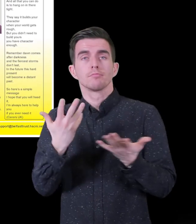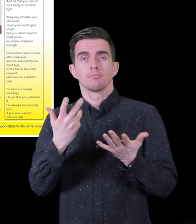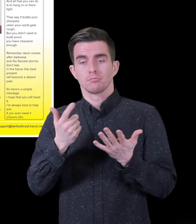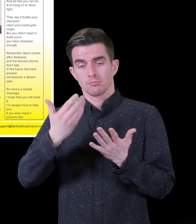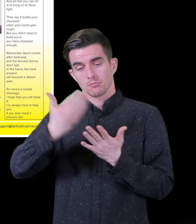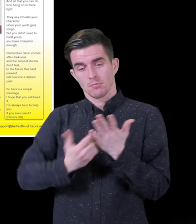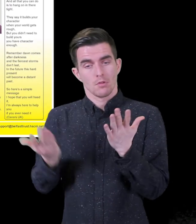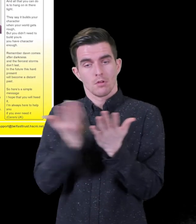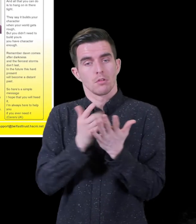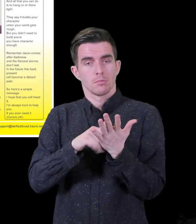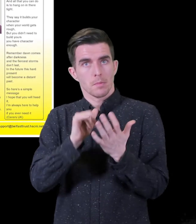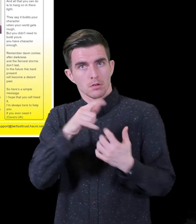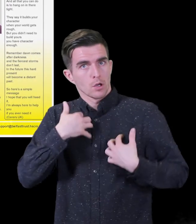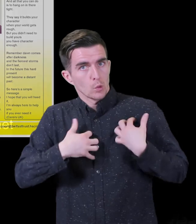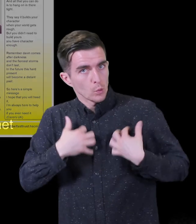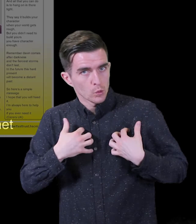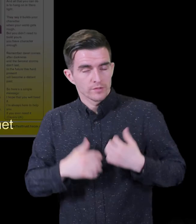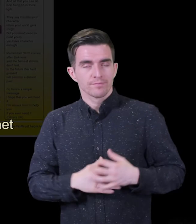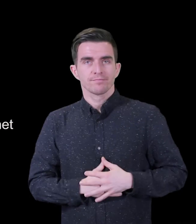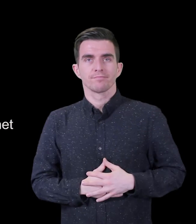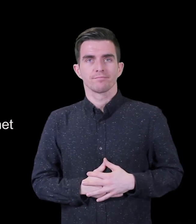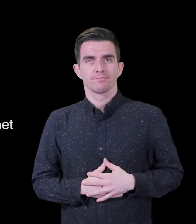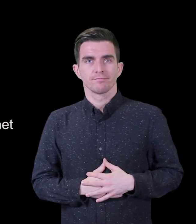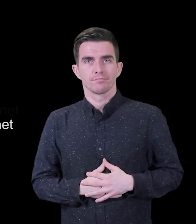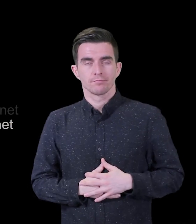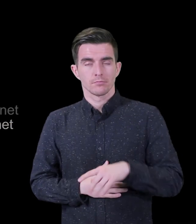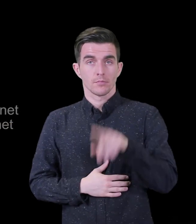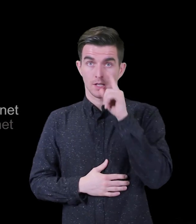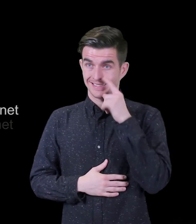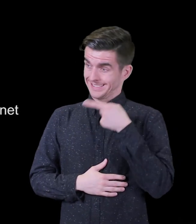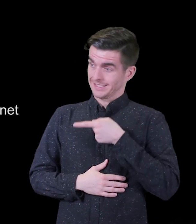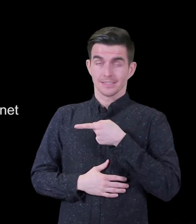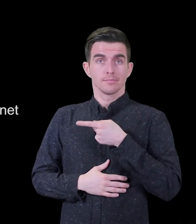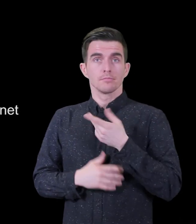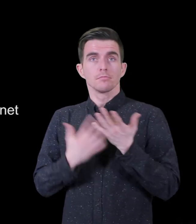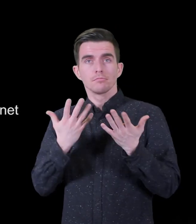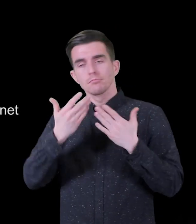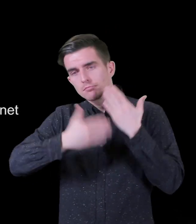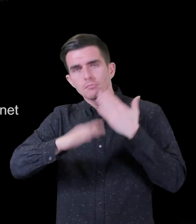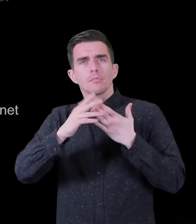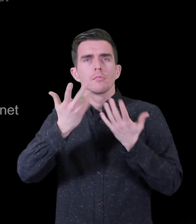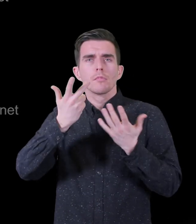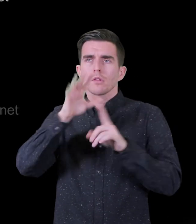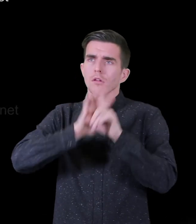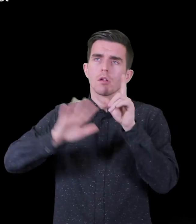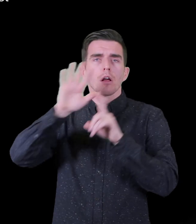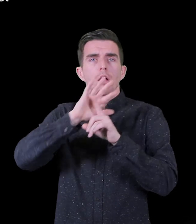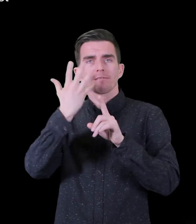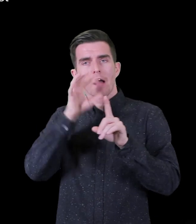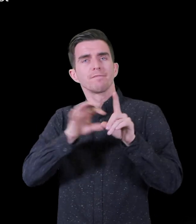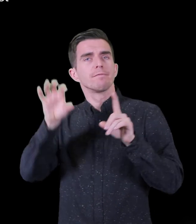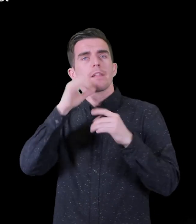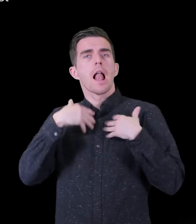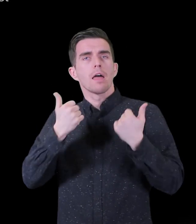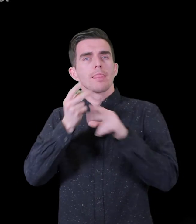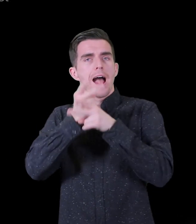you. Full contact details for the five sensory support teams are available on screen or on your local